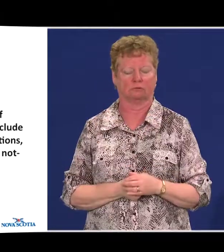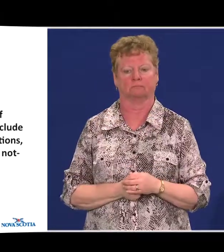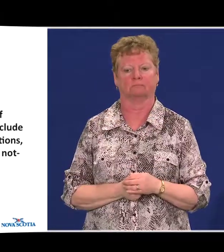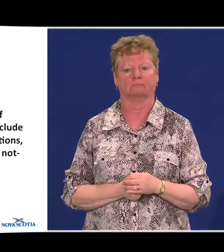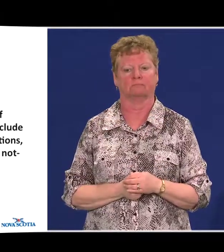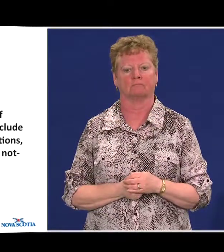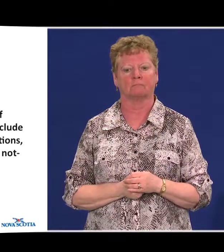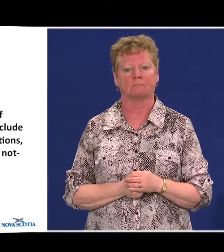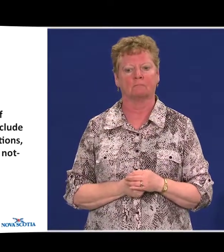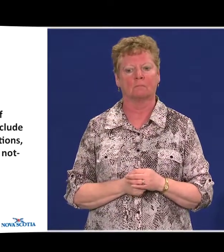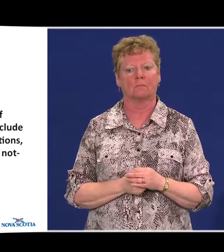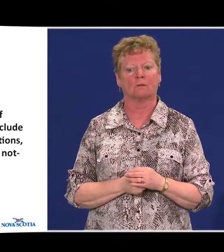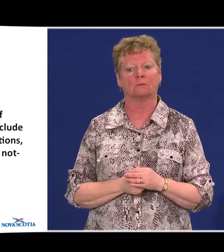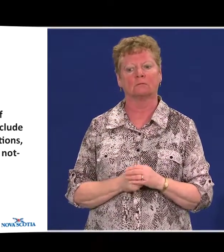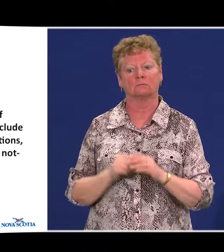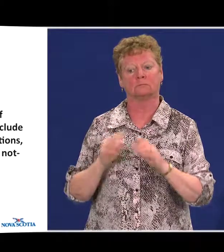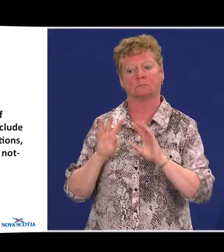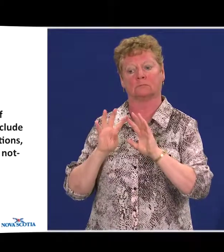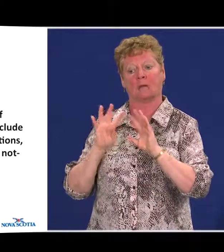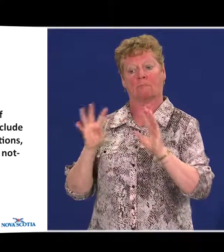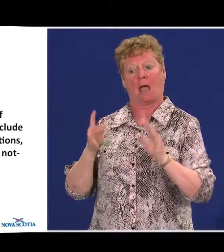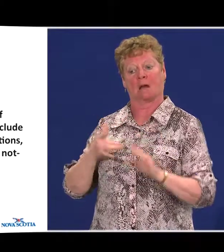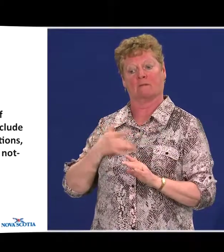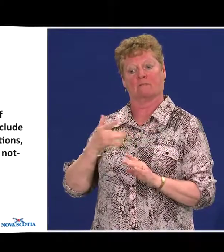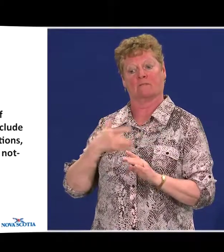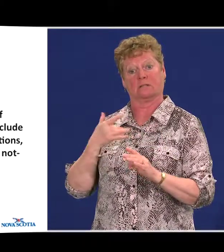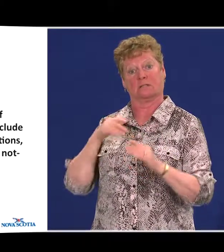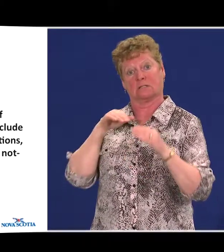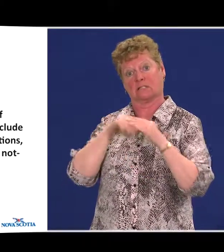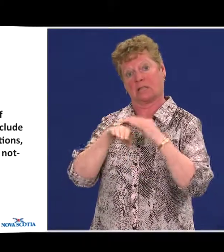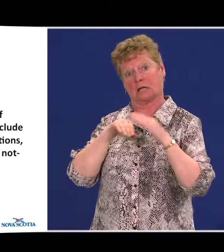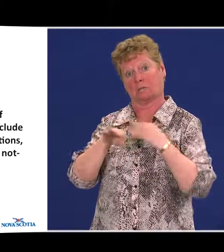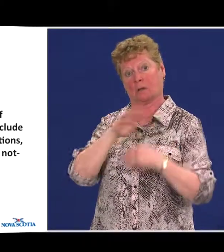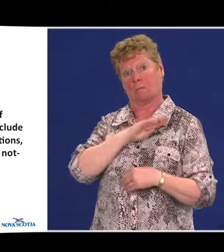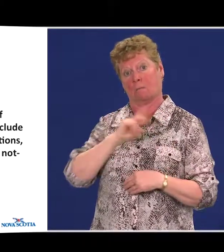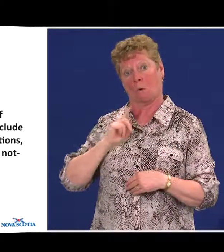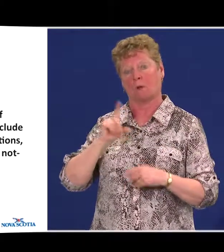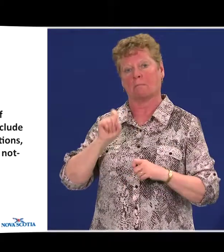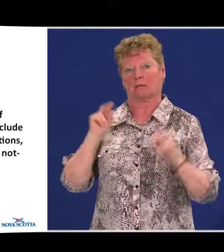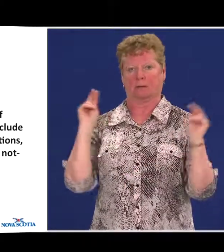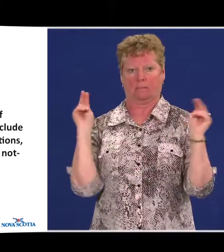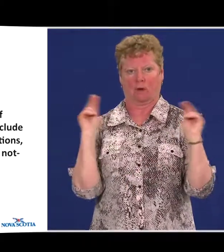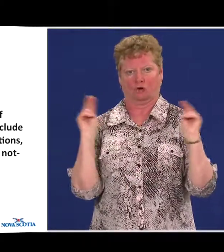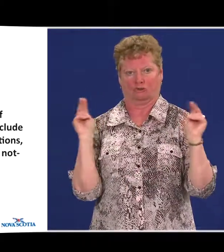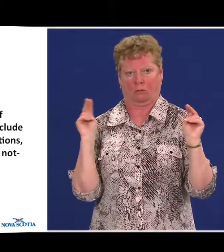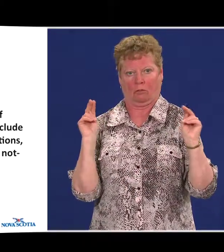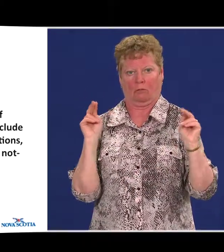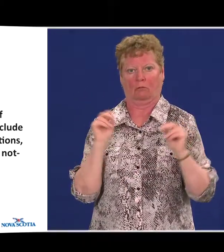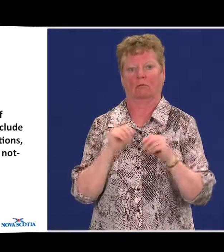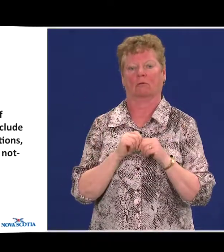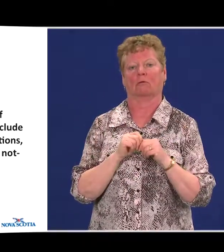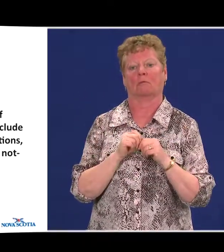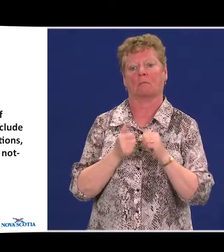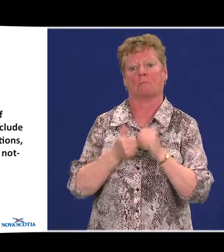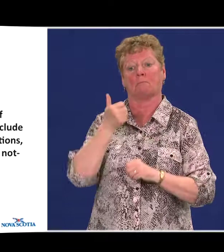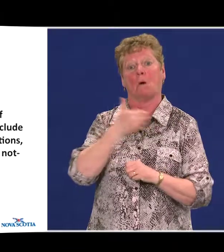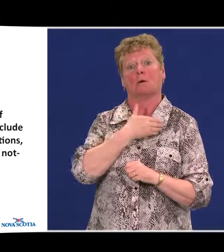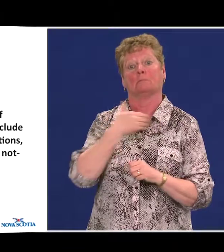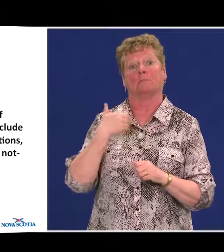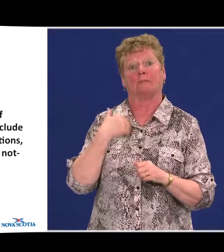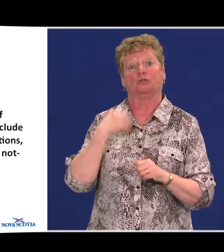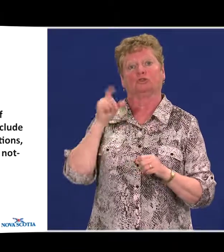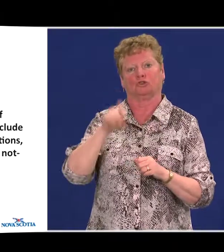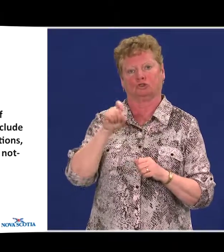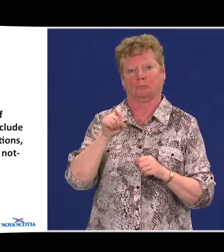The panel also recommends that the accessibility board be impartial. The majority of its members be people with